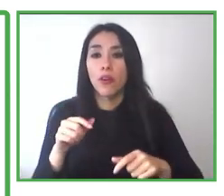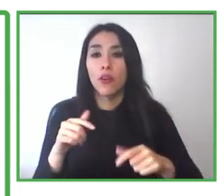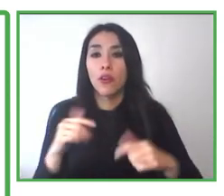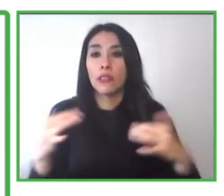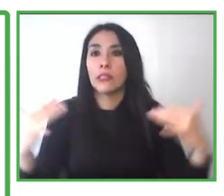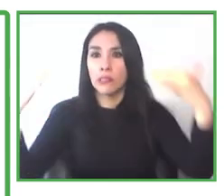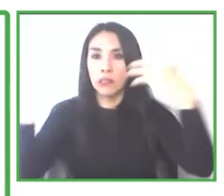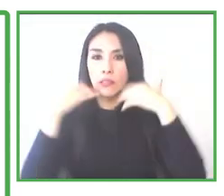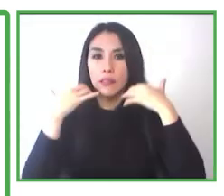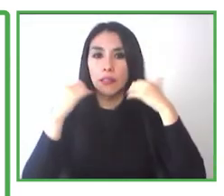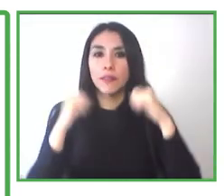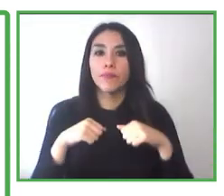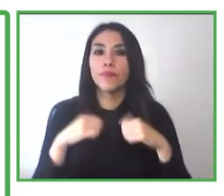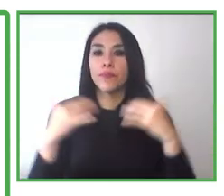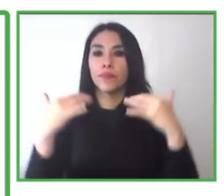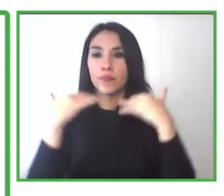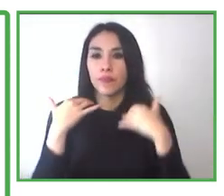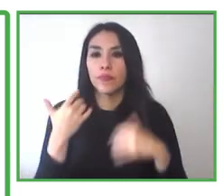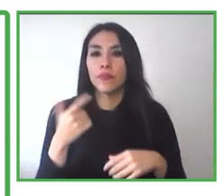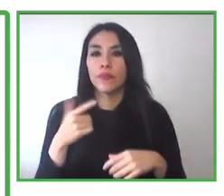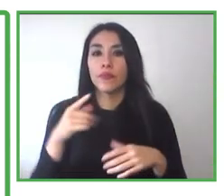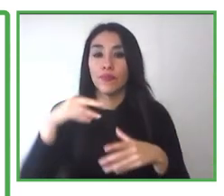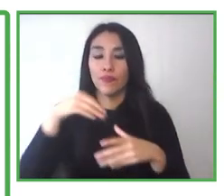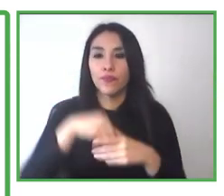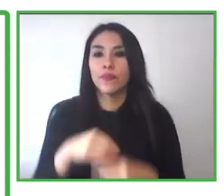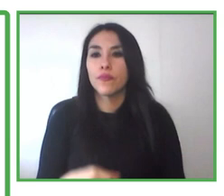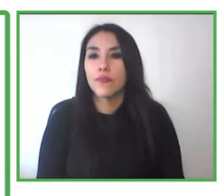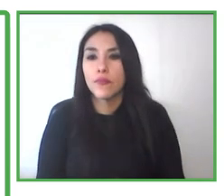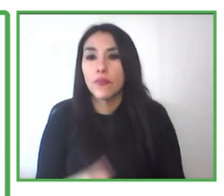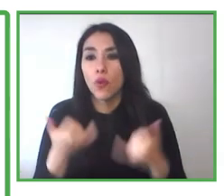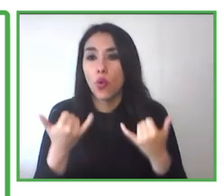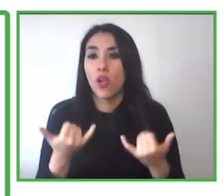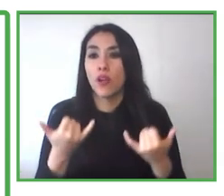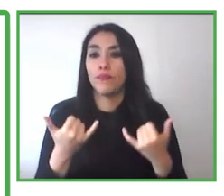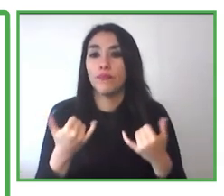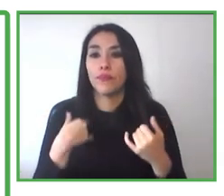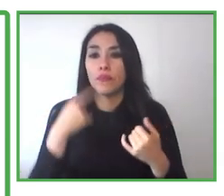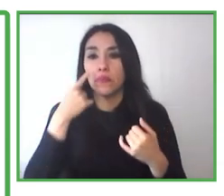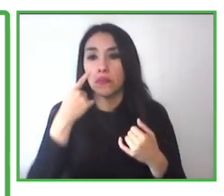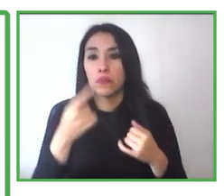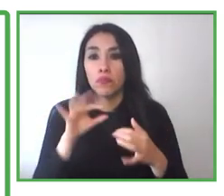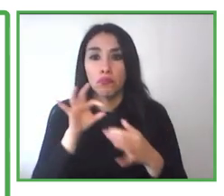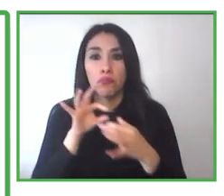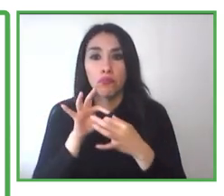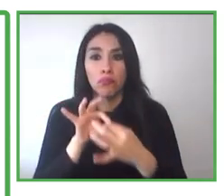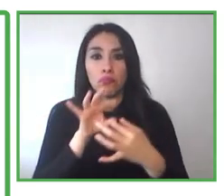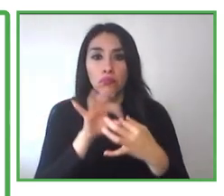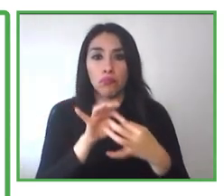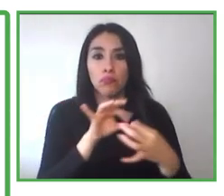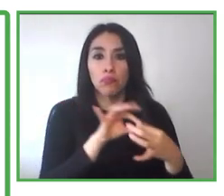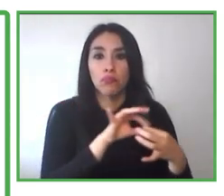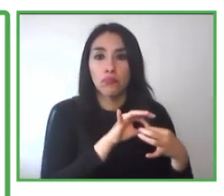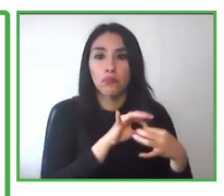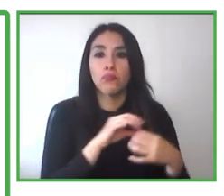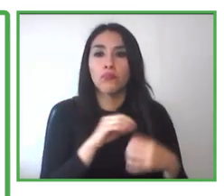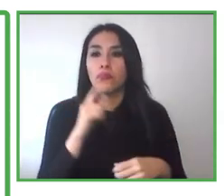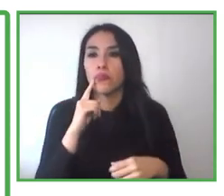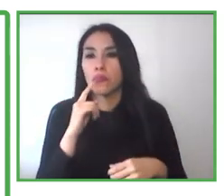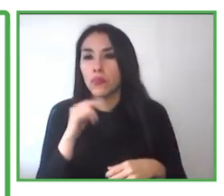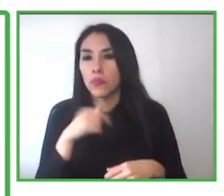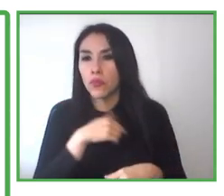So our program of inclusion through the alliance that we've developed, we were able to